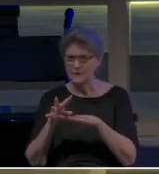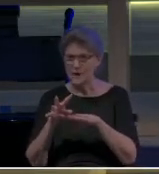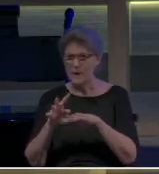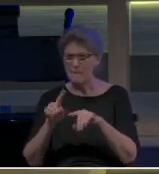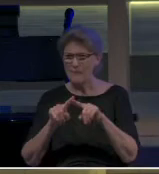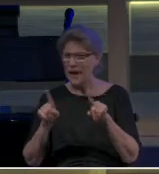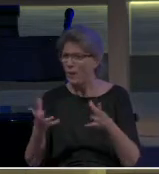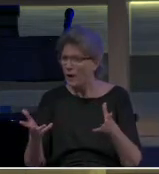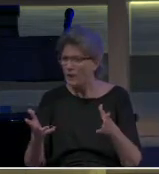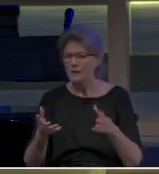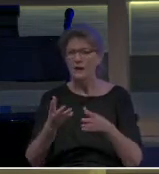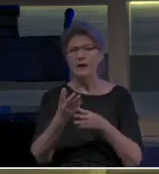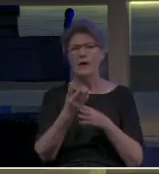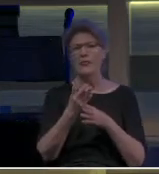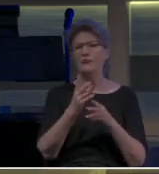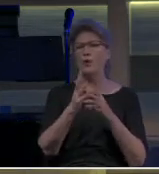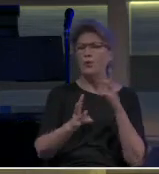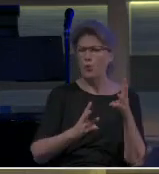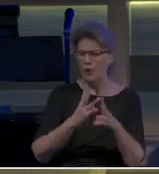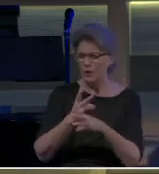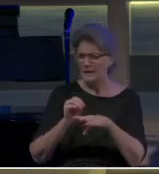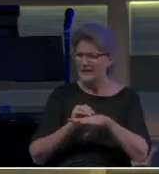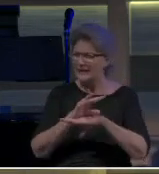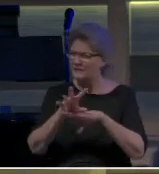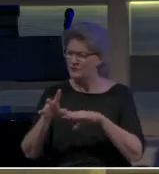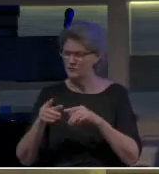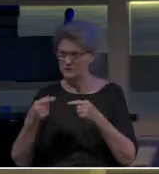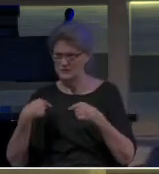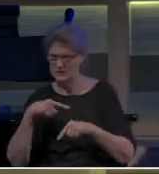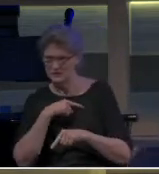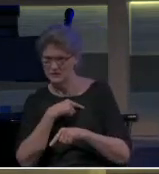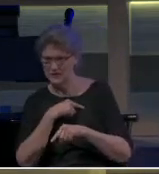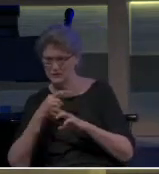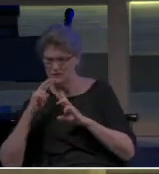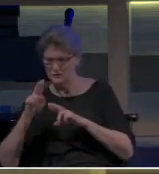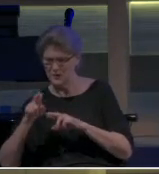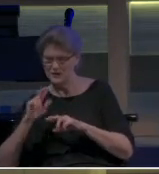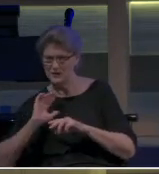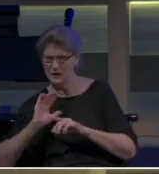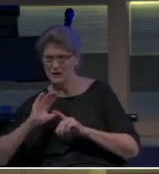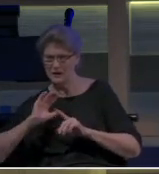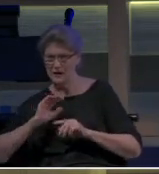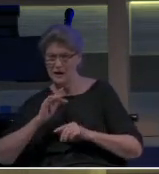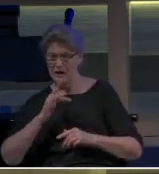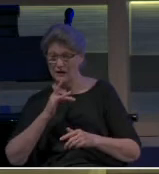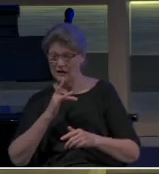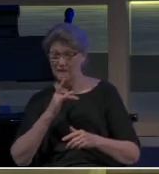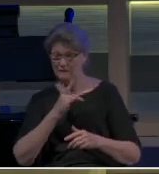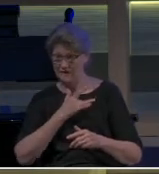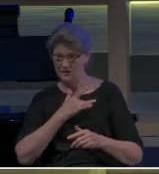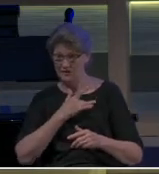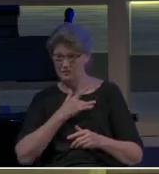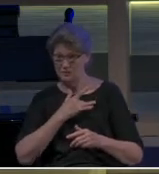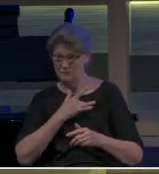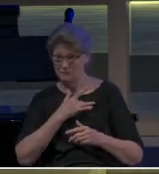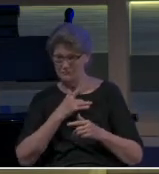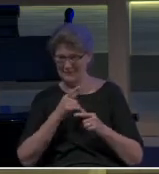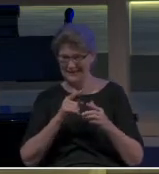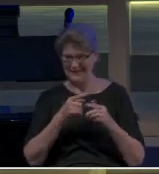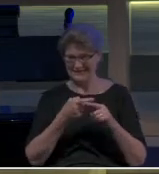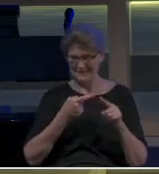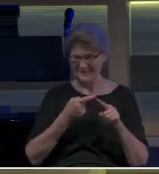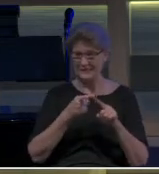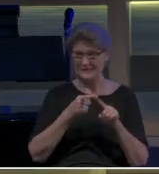world in our response to one another's convictions in this area than we have been influenced by the scriptures. You know,